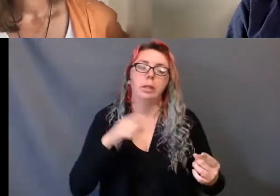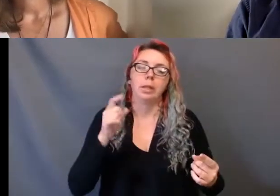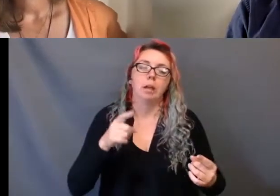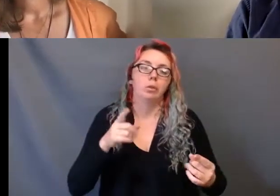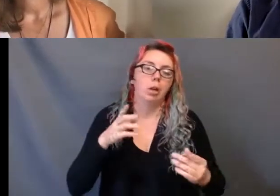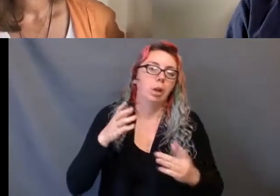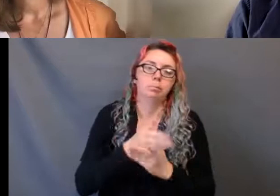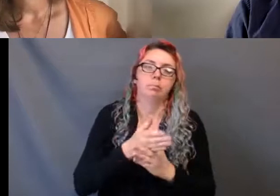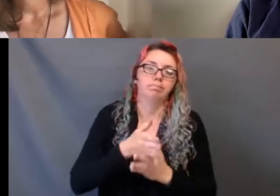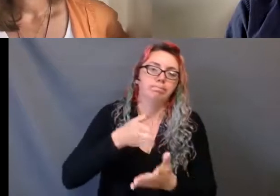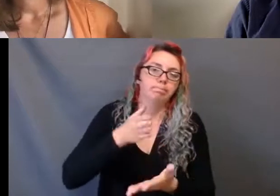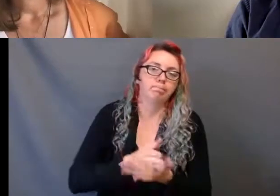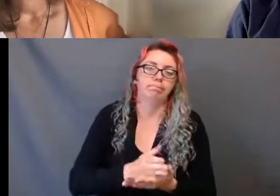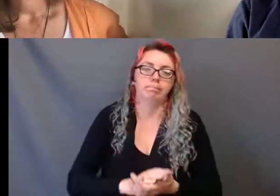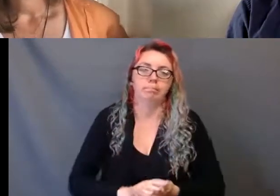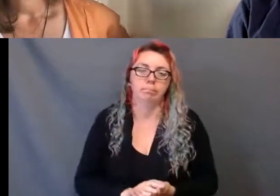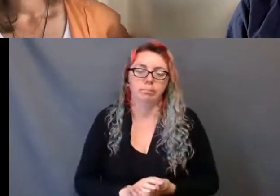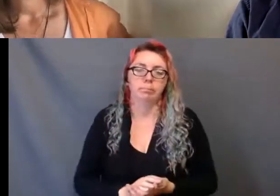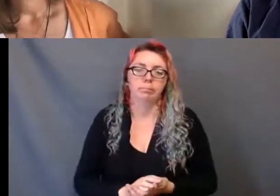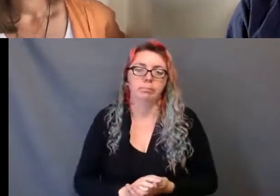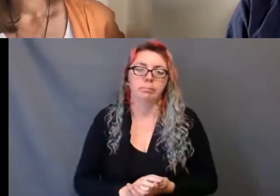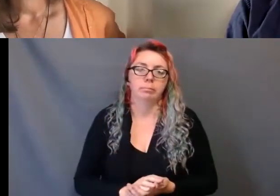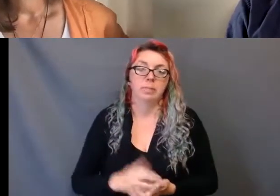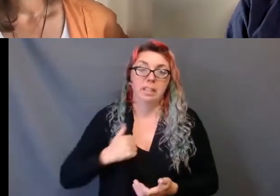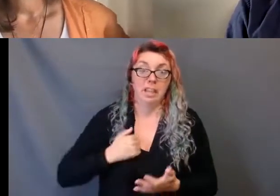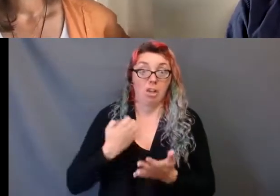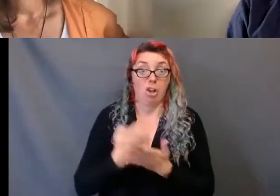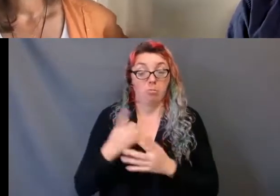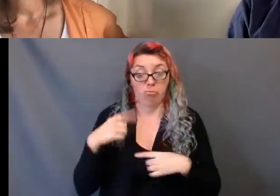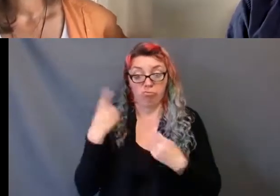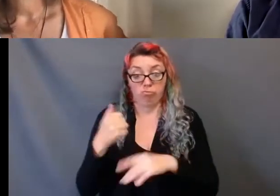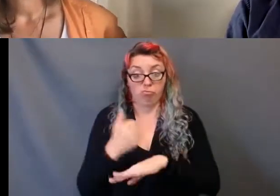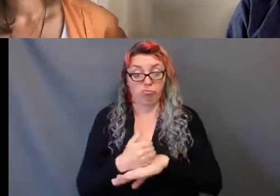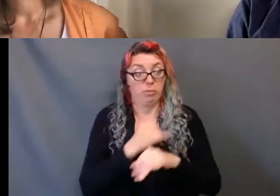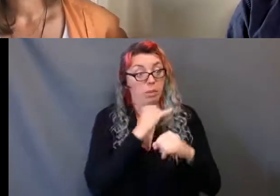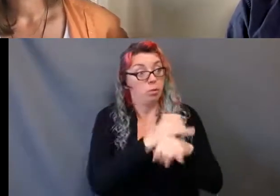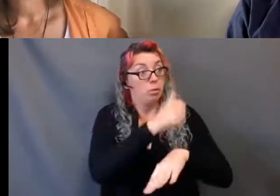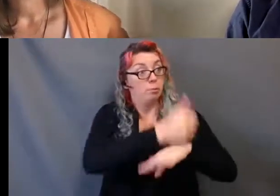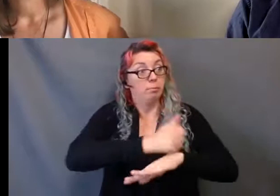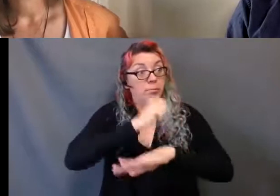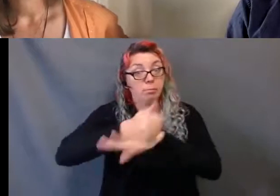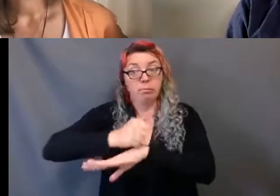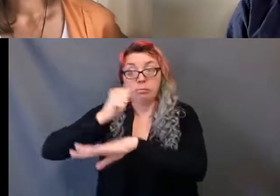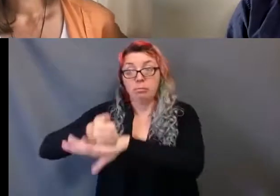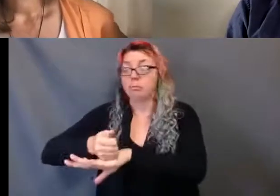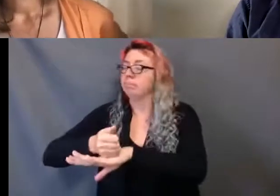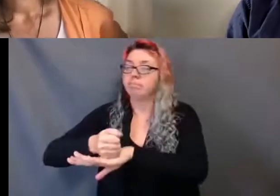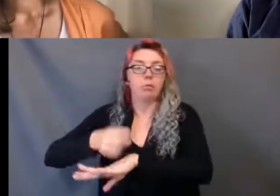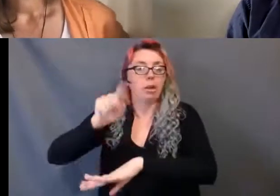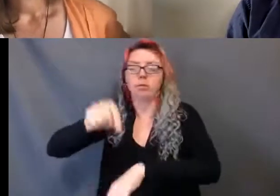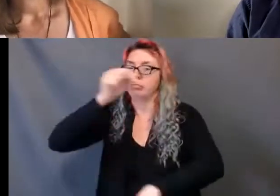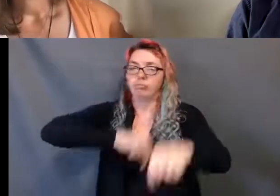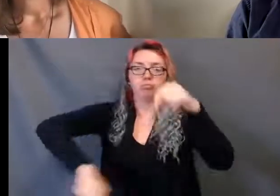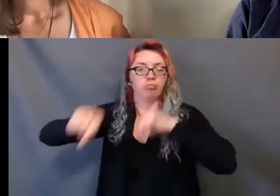economy and the institutions that serve it. This is where the work needs to begin. With a re-imagining